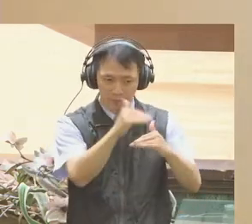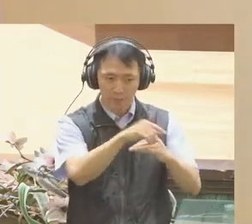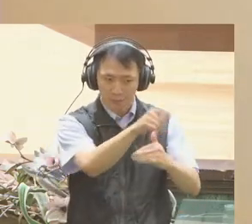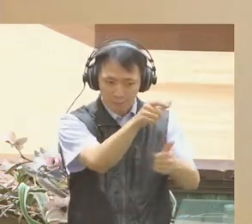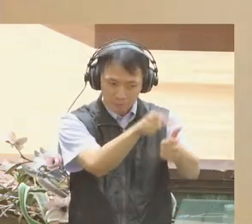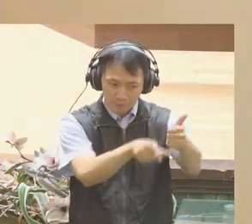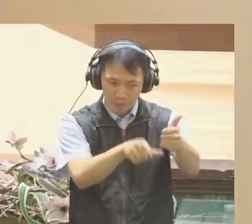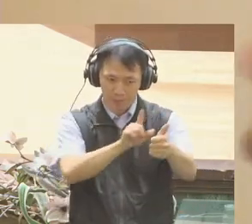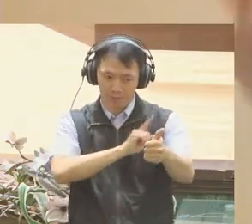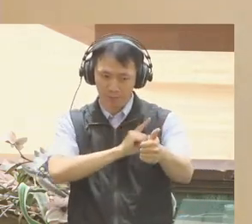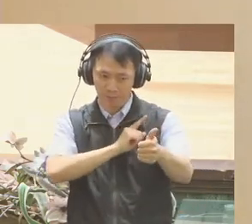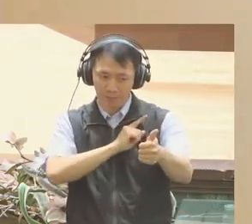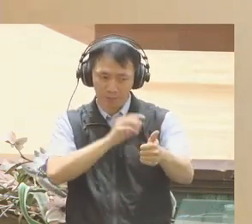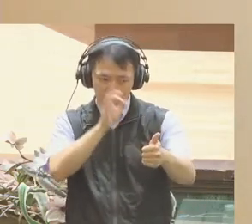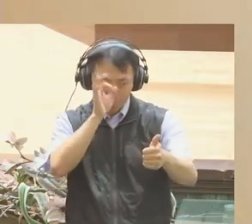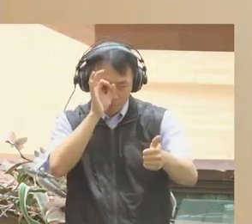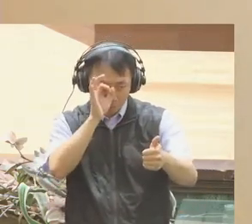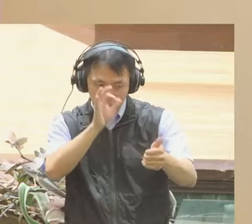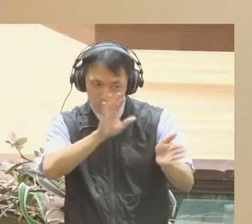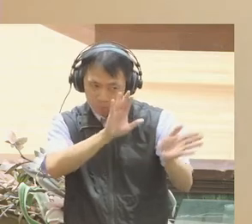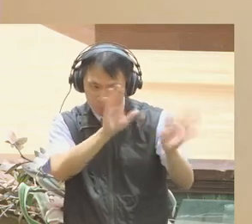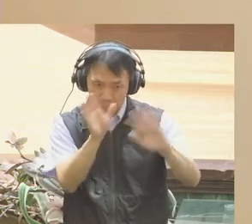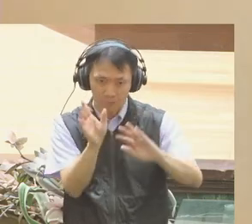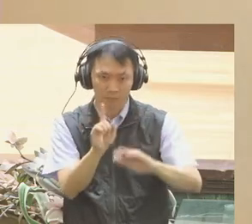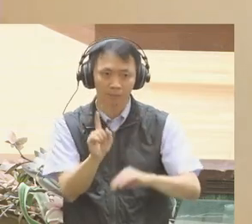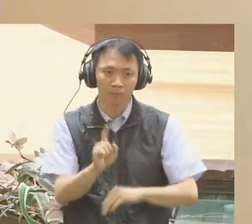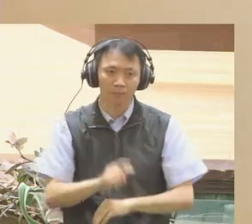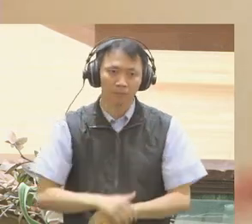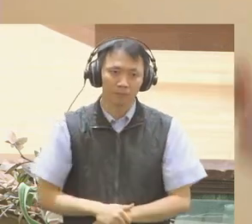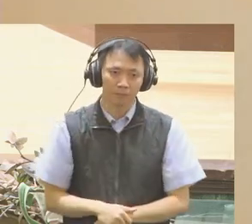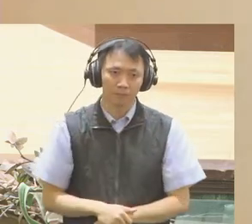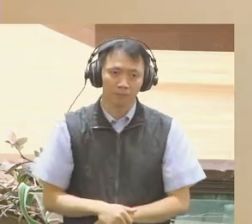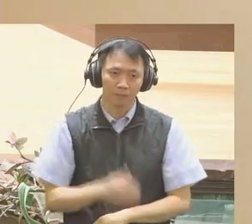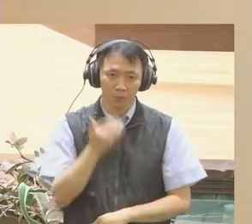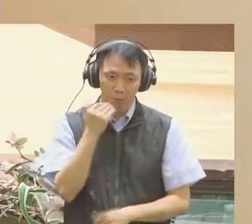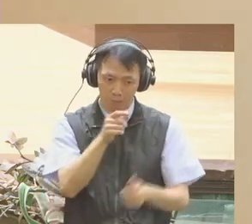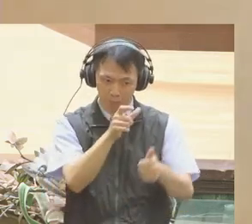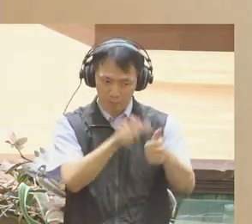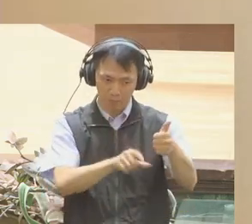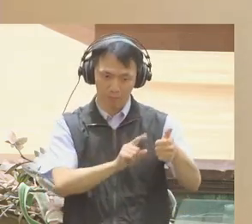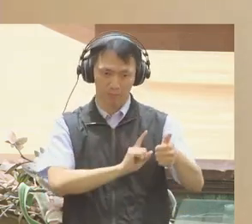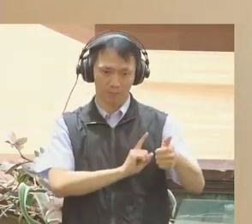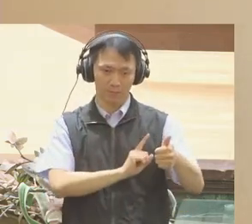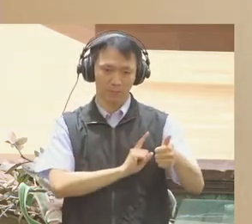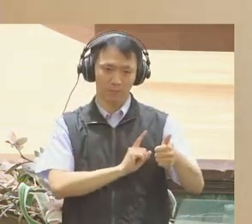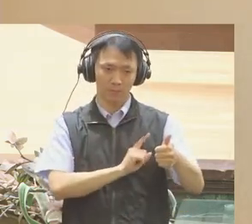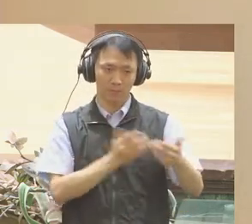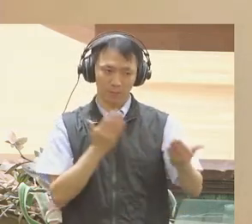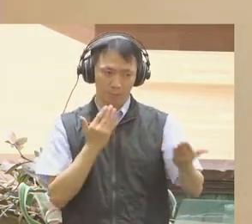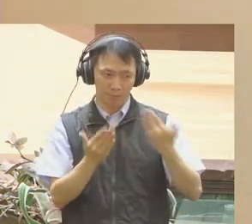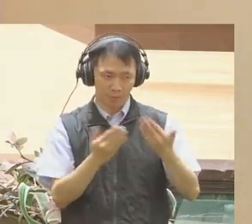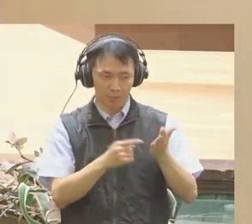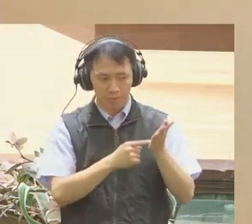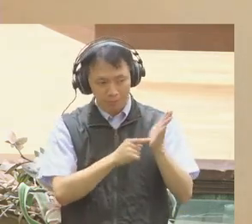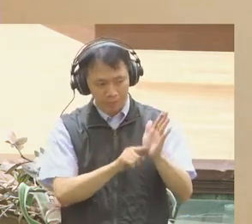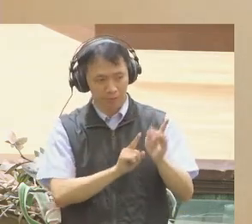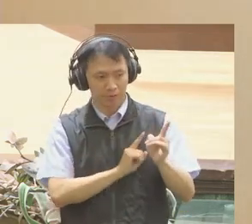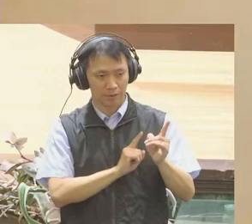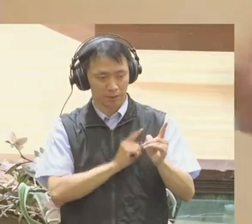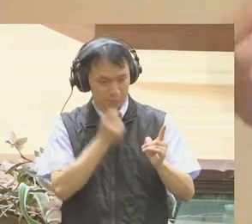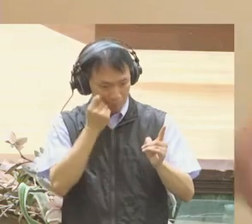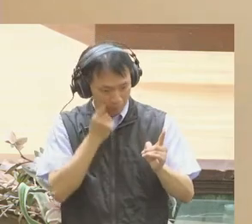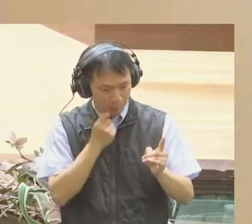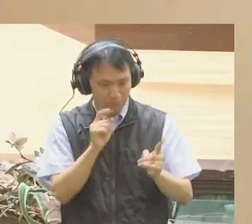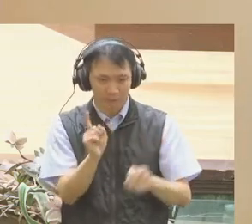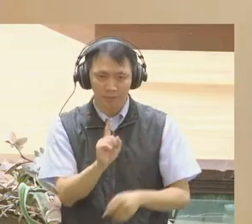at which its users would see themselves, and the language its users would have to describe themselves. Today I want you to imagine the